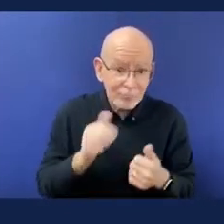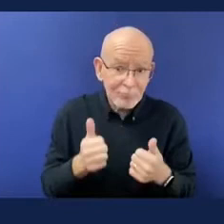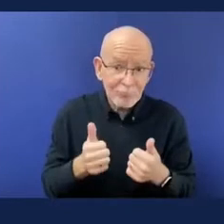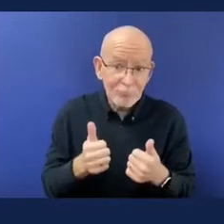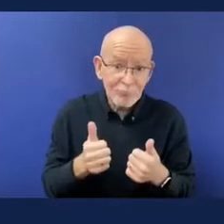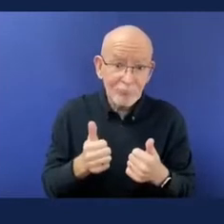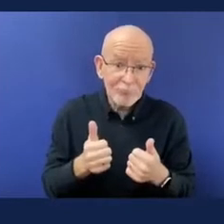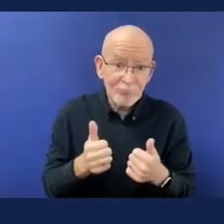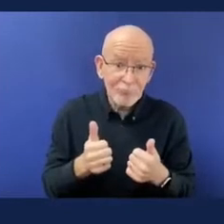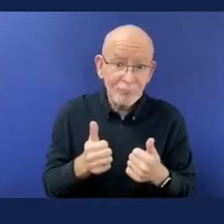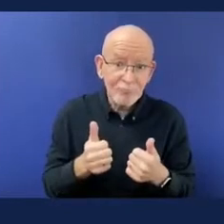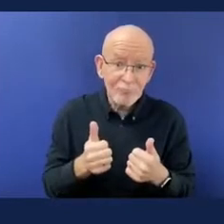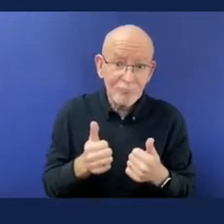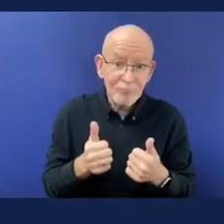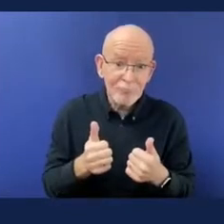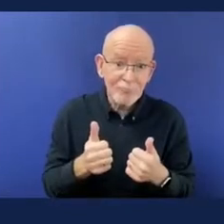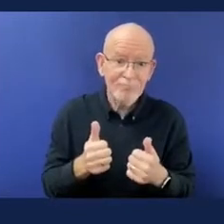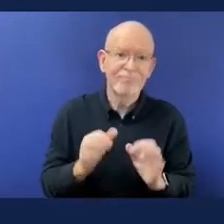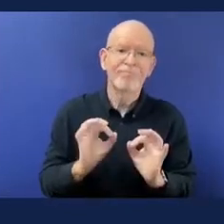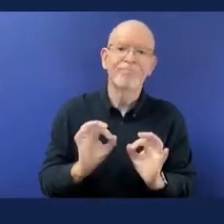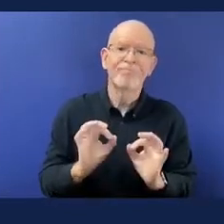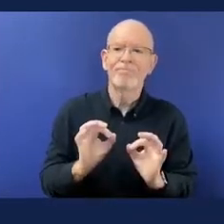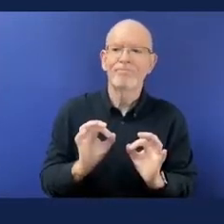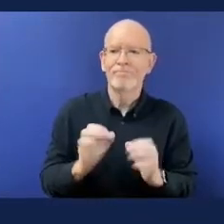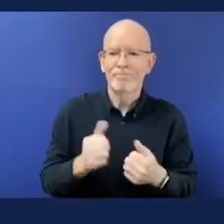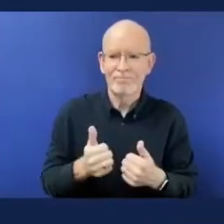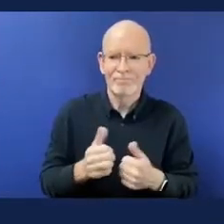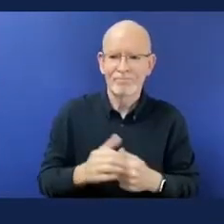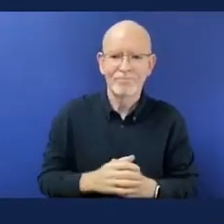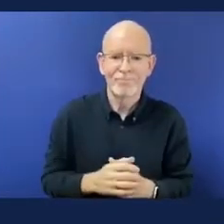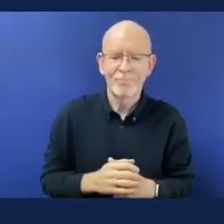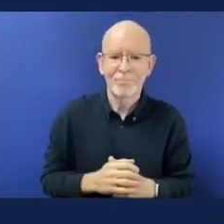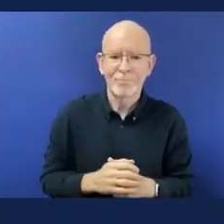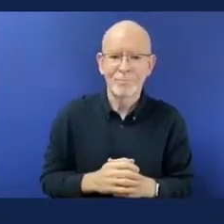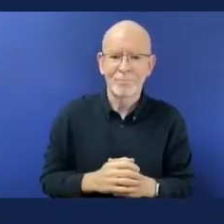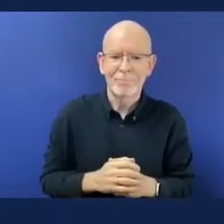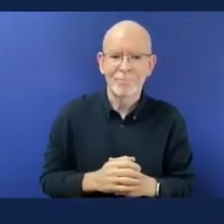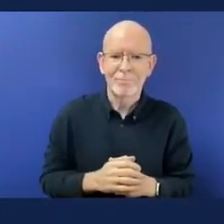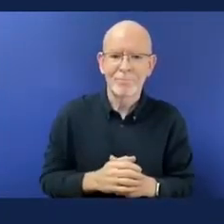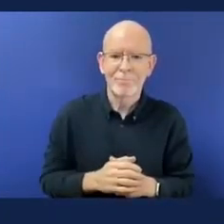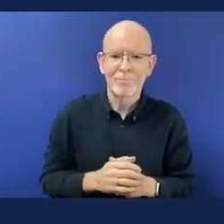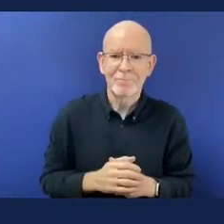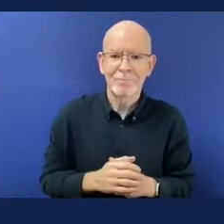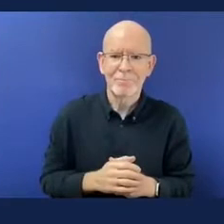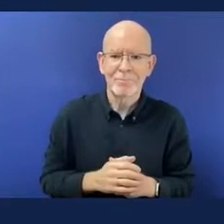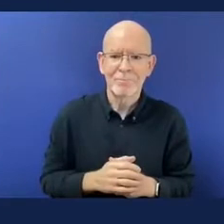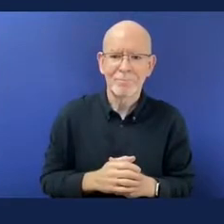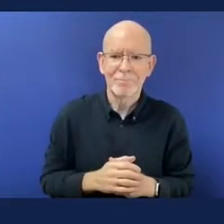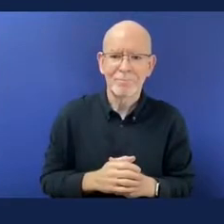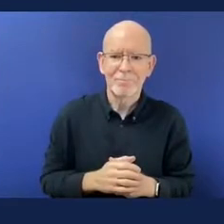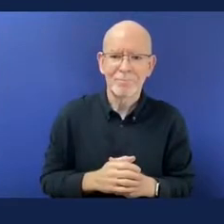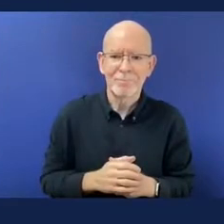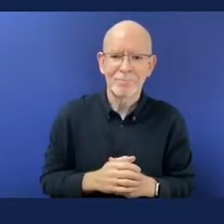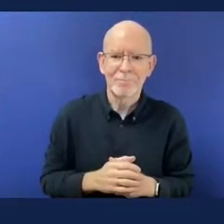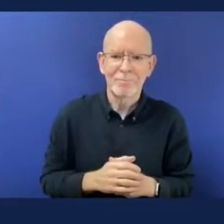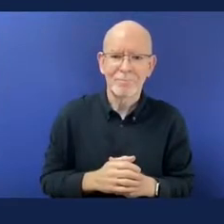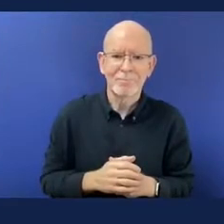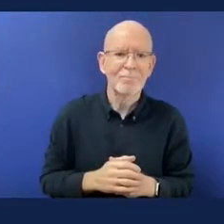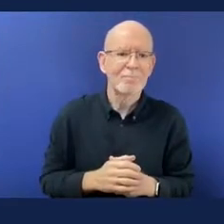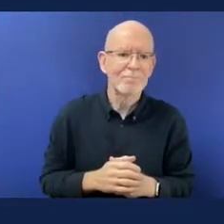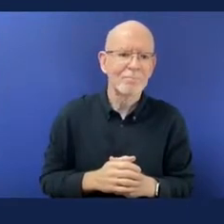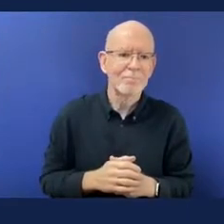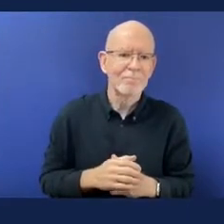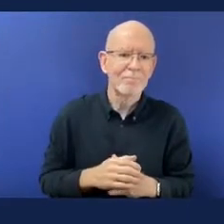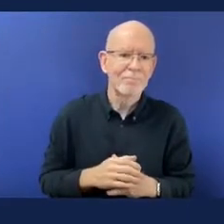looking like Humpty Dumpty at the moment because I've got no hair and I have an egg for a head. Today I'm going to talk to you about We The 15,